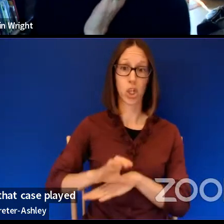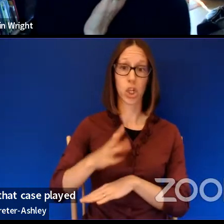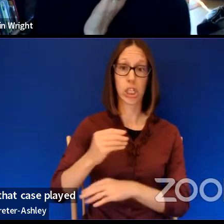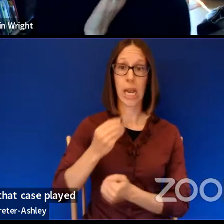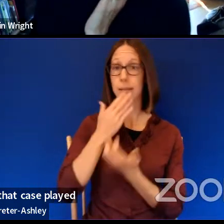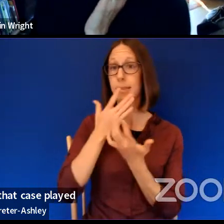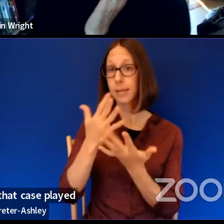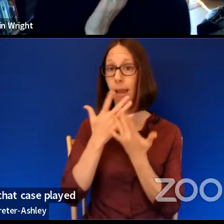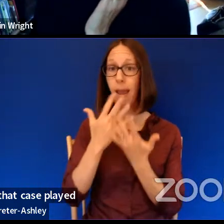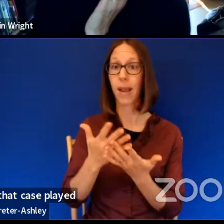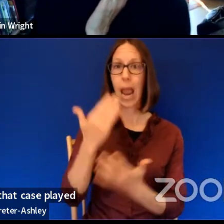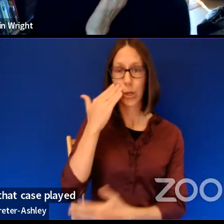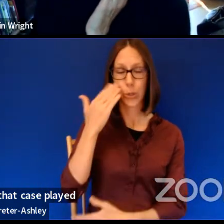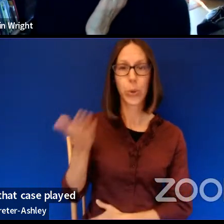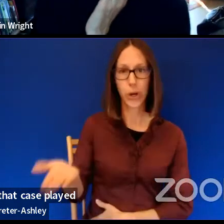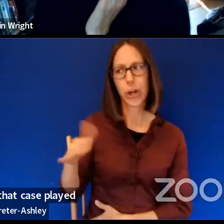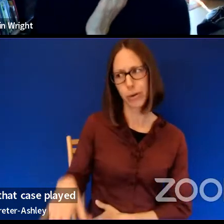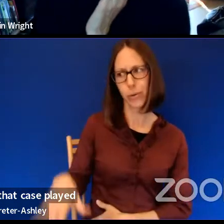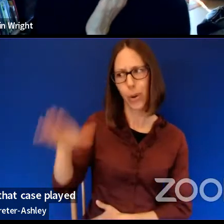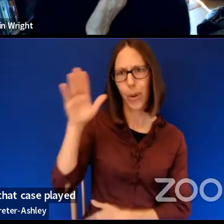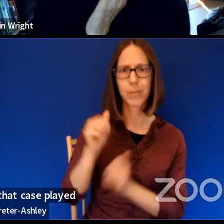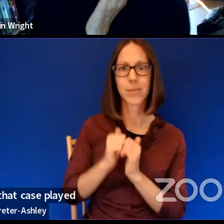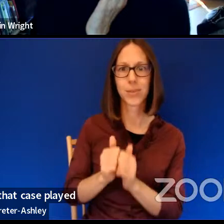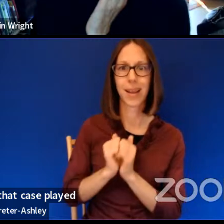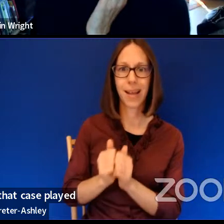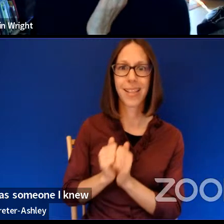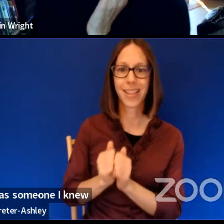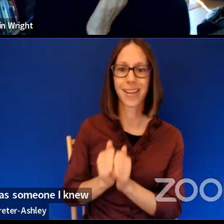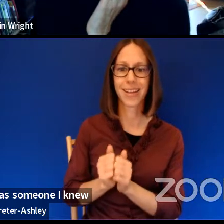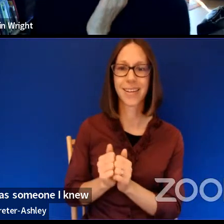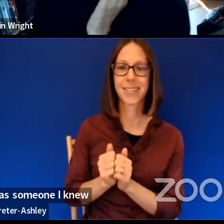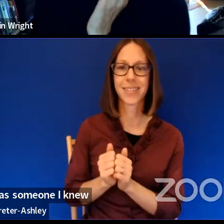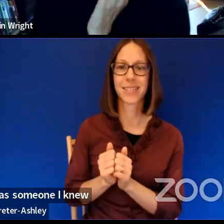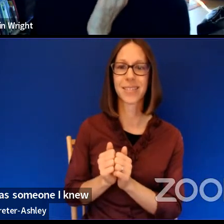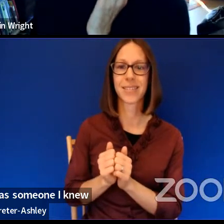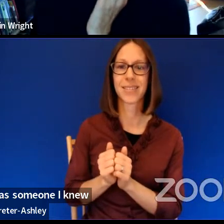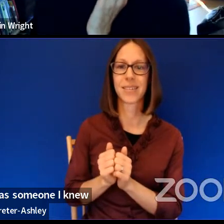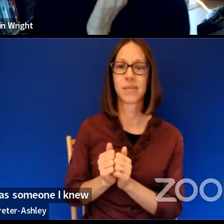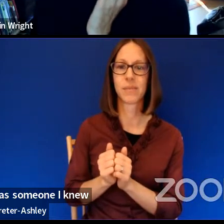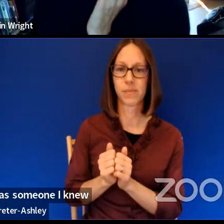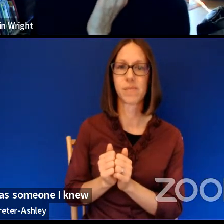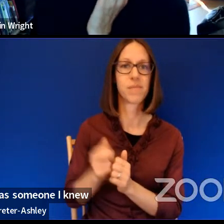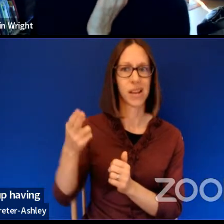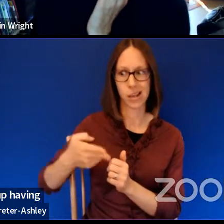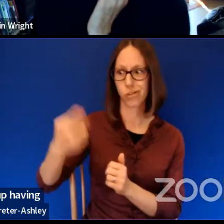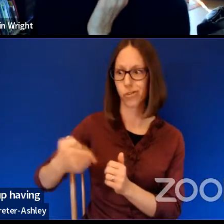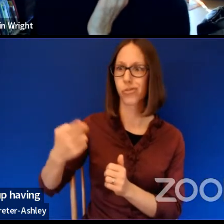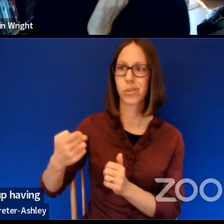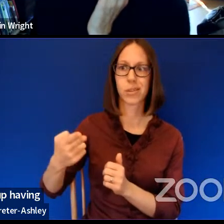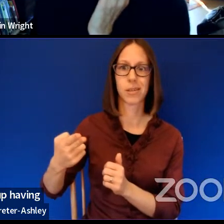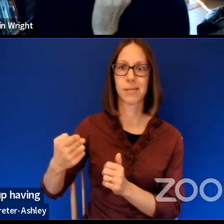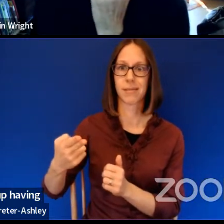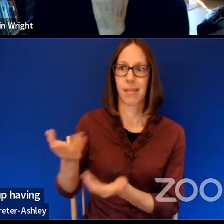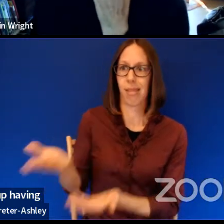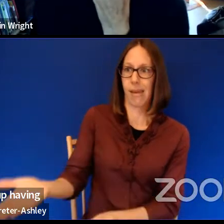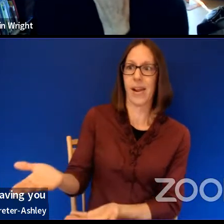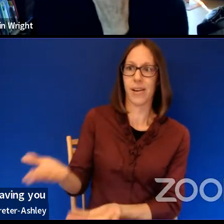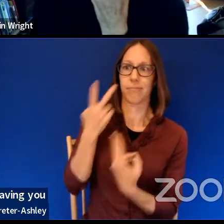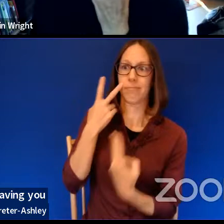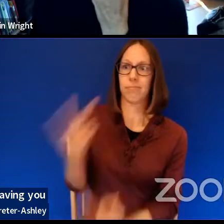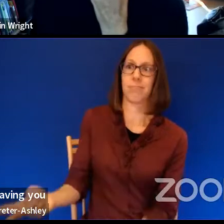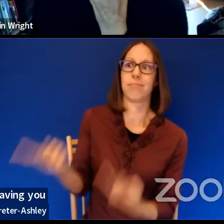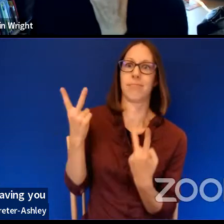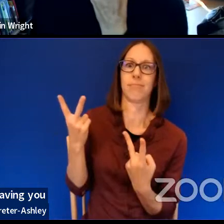was someone I knew and grew up with. Grew up having, you know, history, you know, 20 feet away, which was really